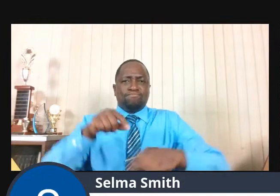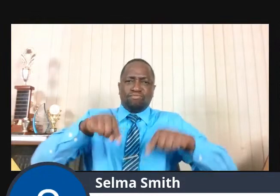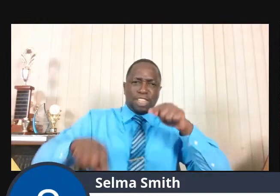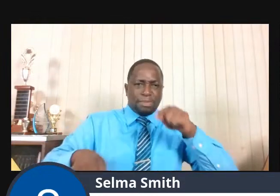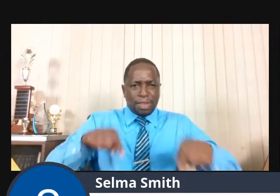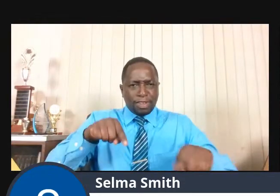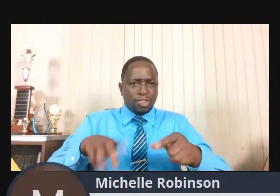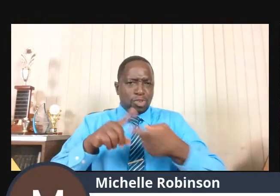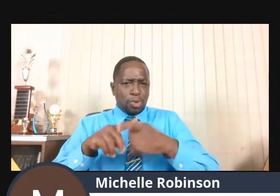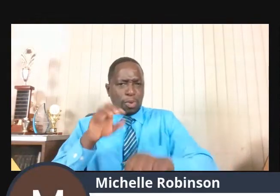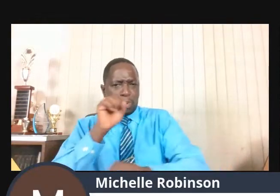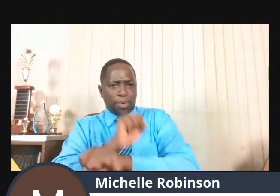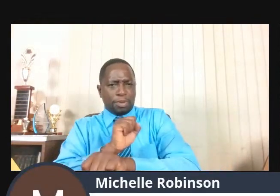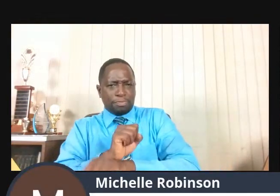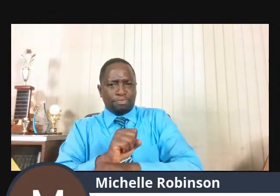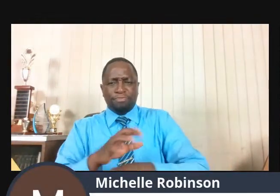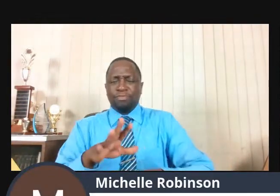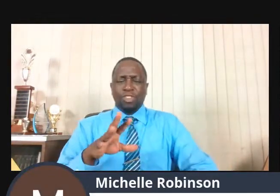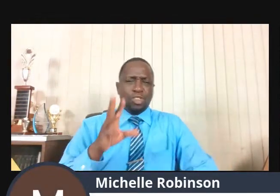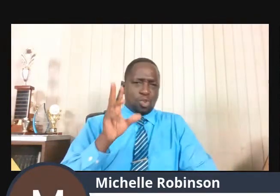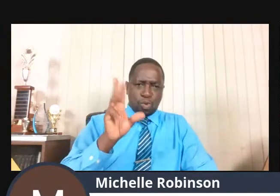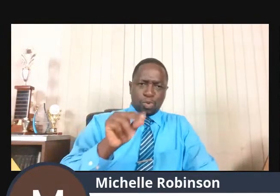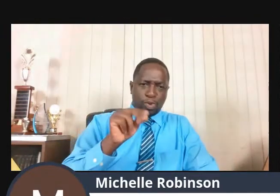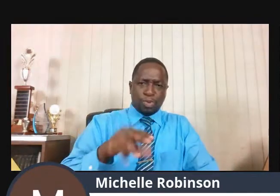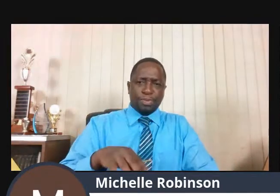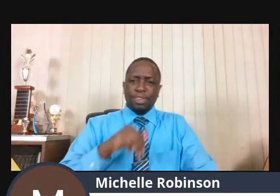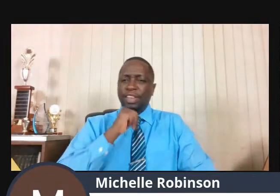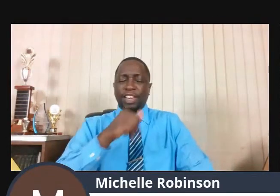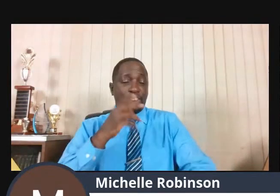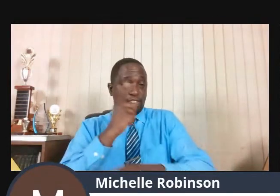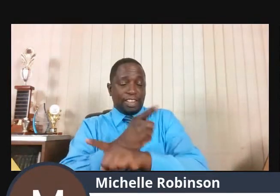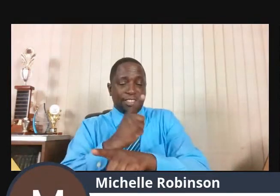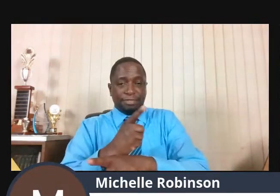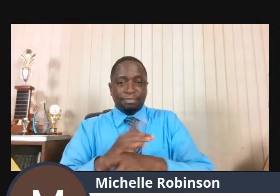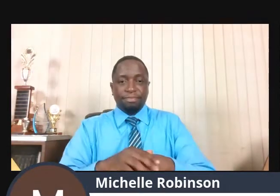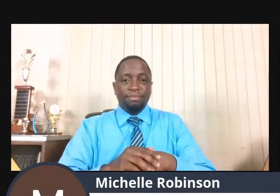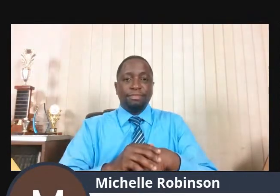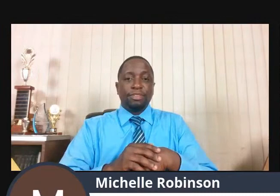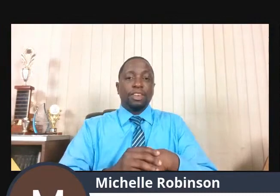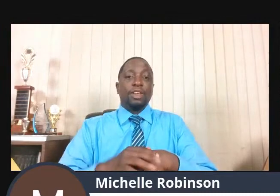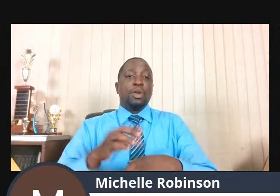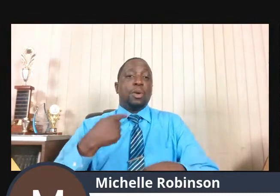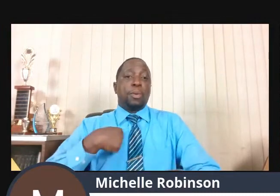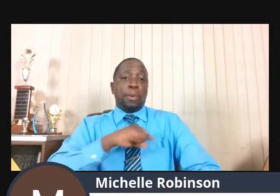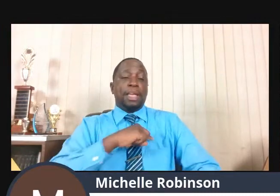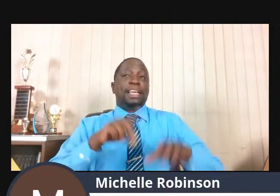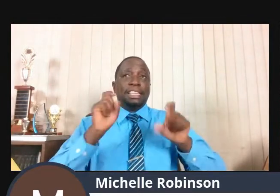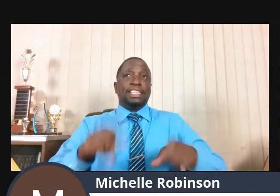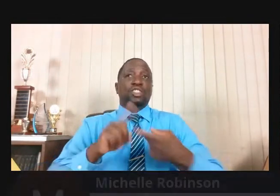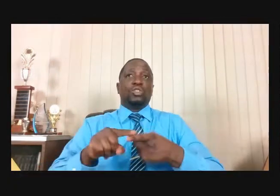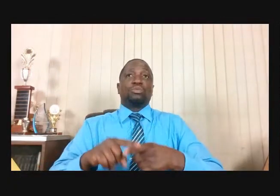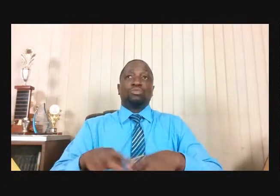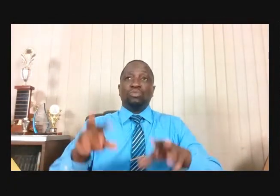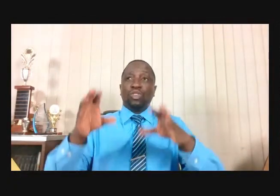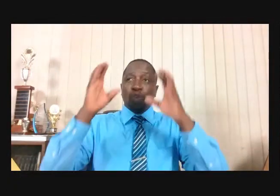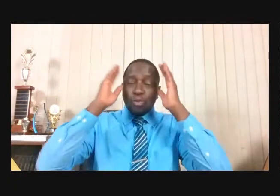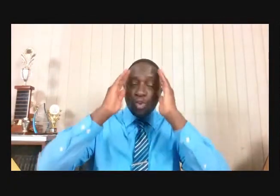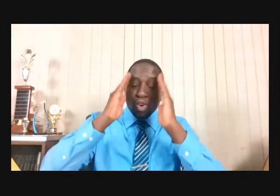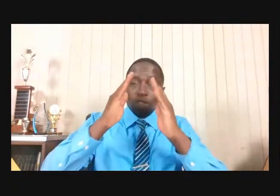pounds. Let's look at some of those laws. Let's look at the way we have separated them